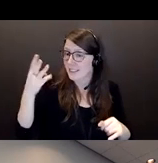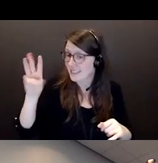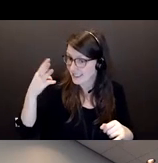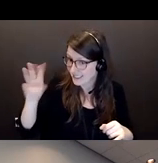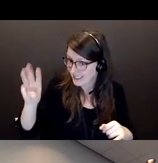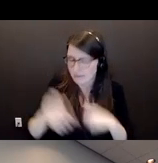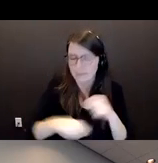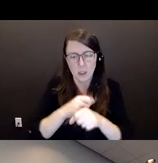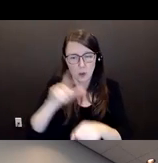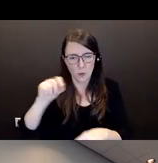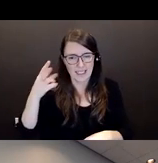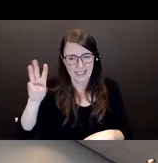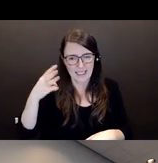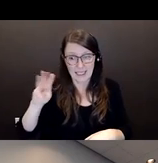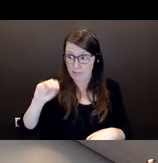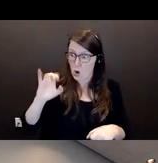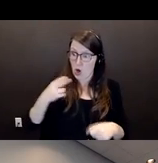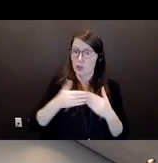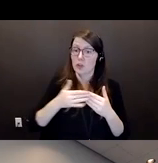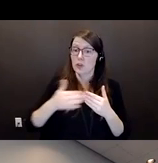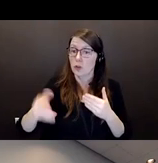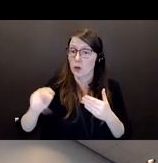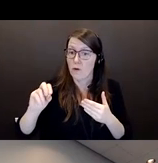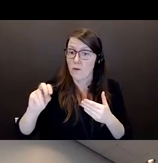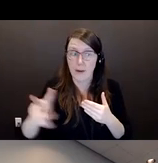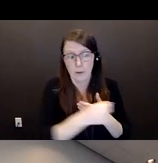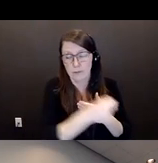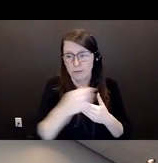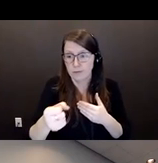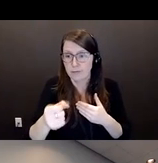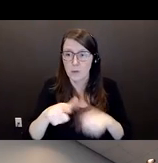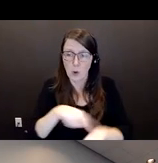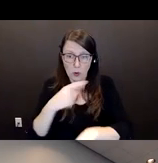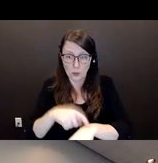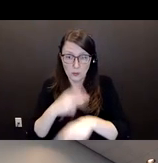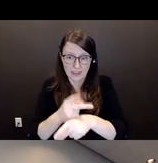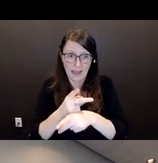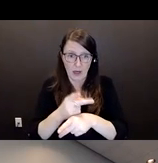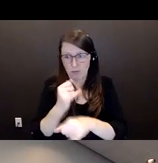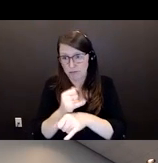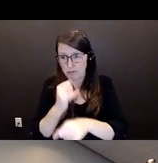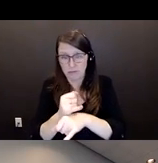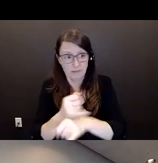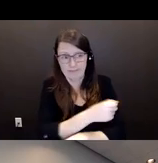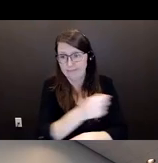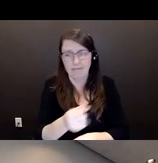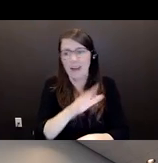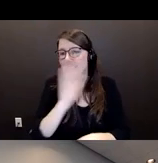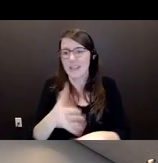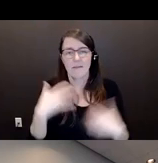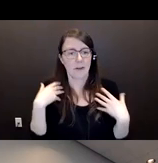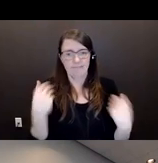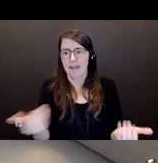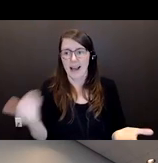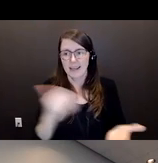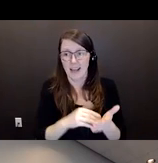she was in an institution. And she never recovered, cognitively speaking, from that. That sheer shock of being